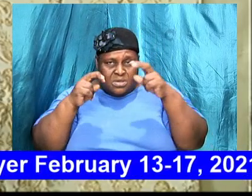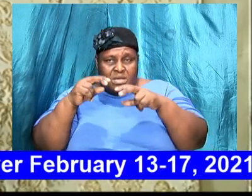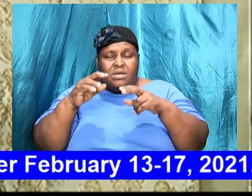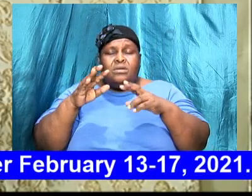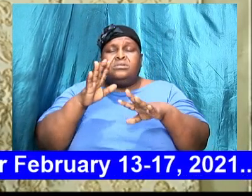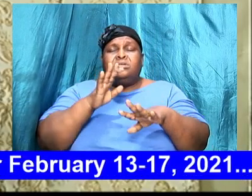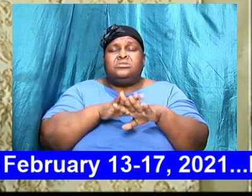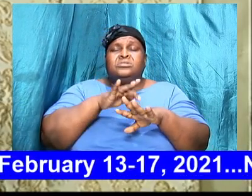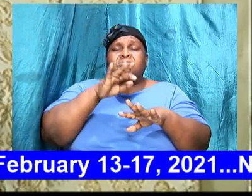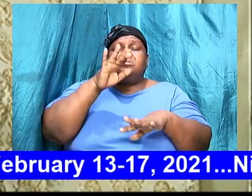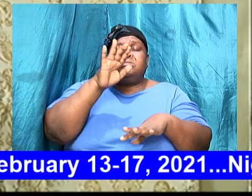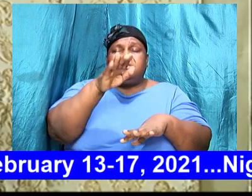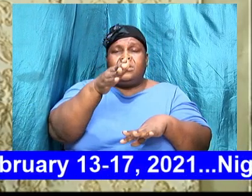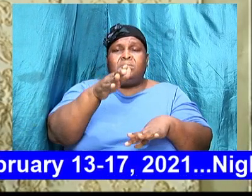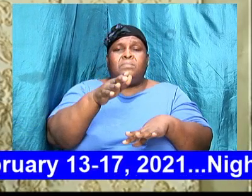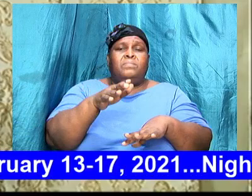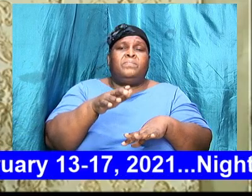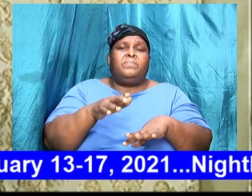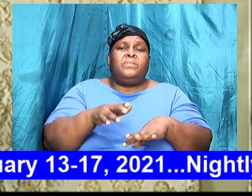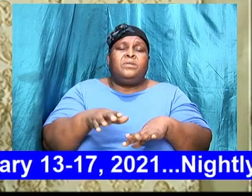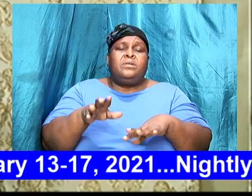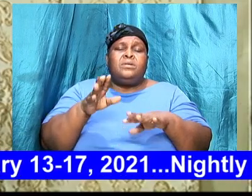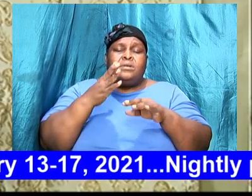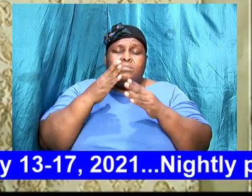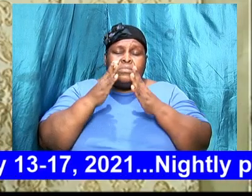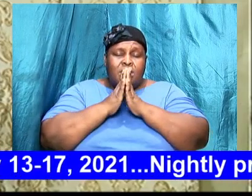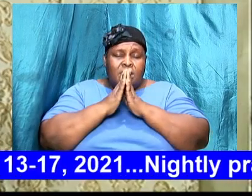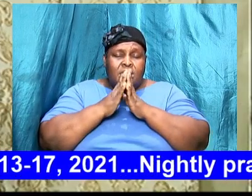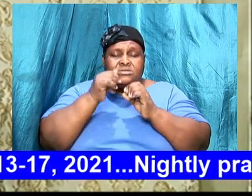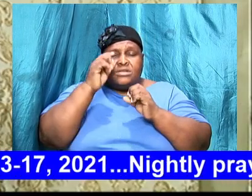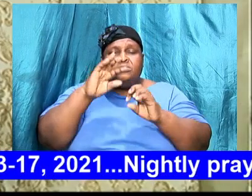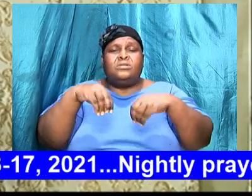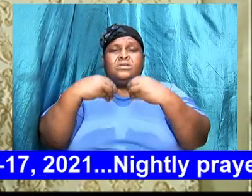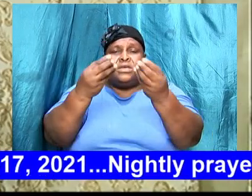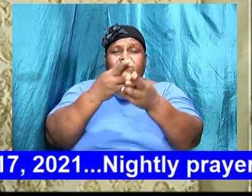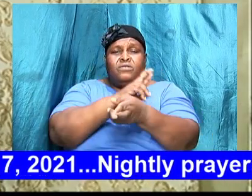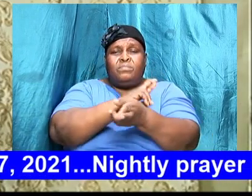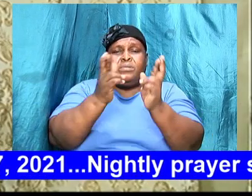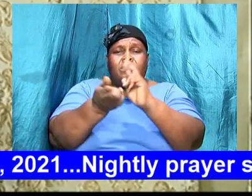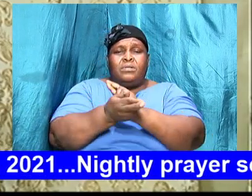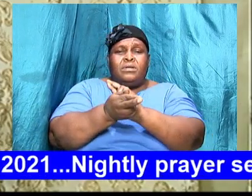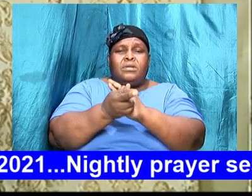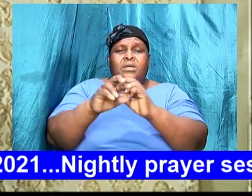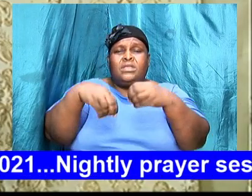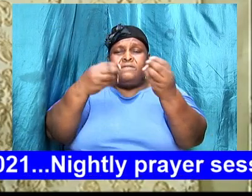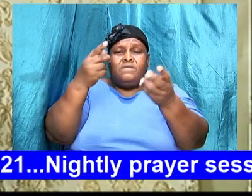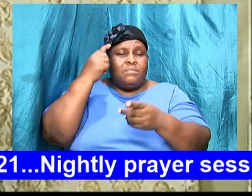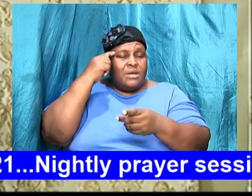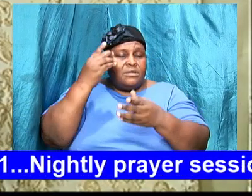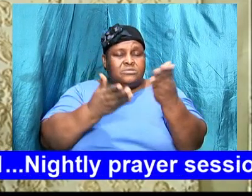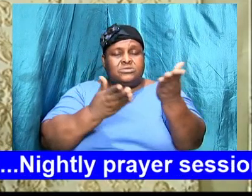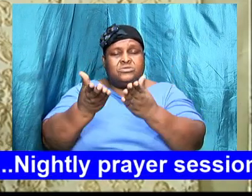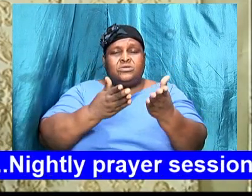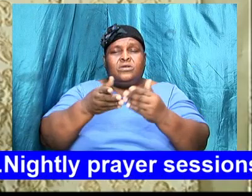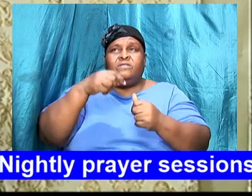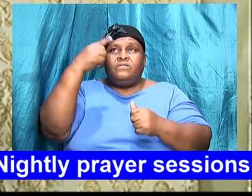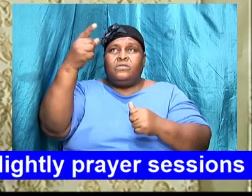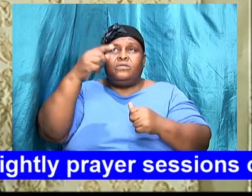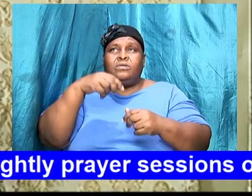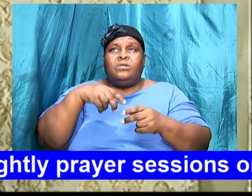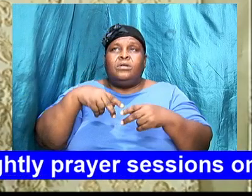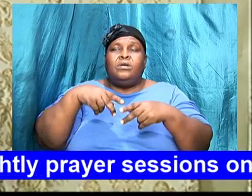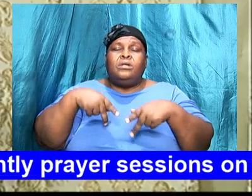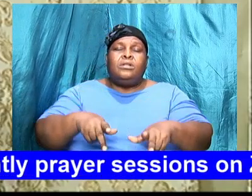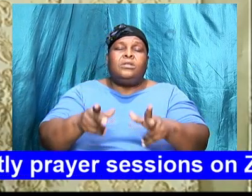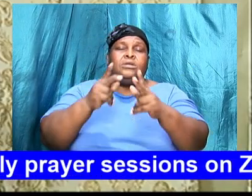them we ask God that you grant repentance and that you give them a mind to serve you let your perfect will